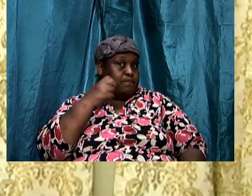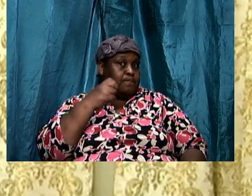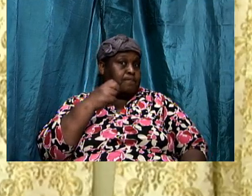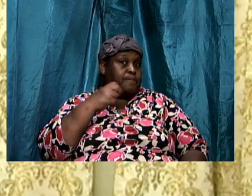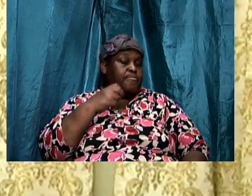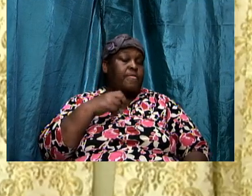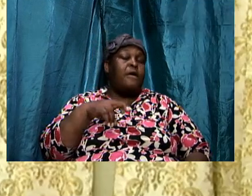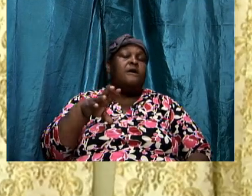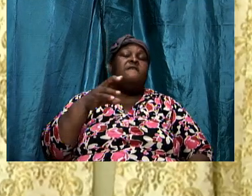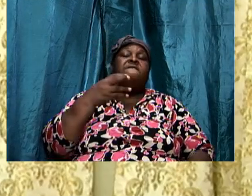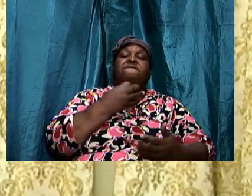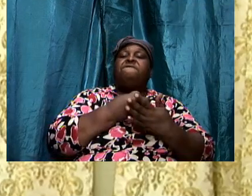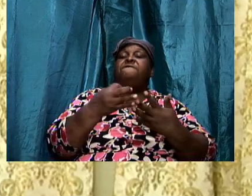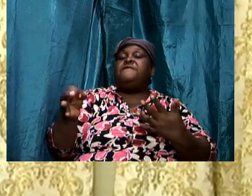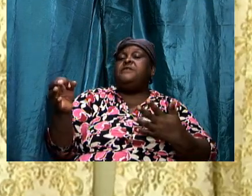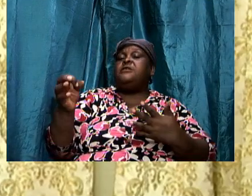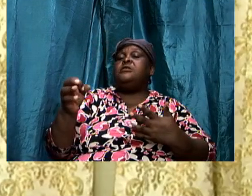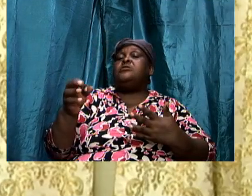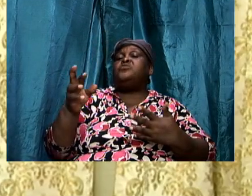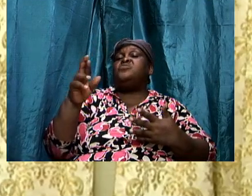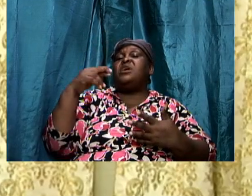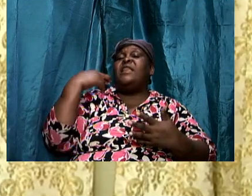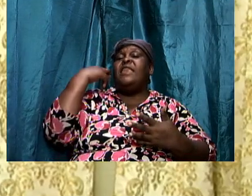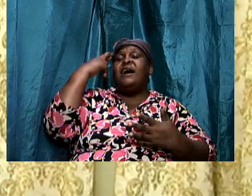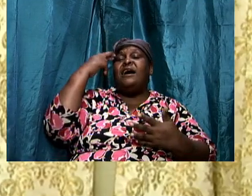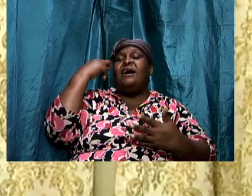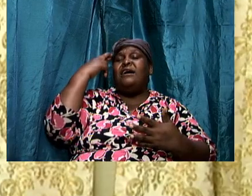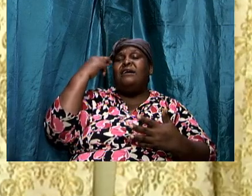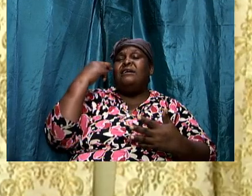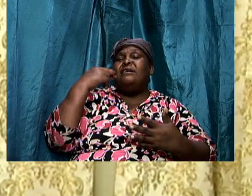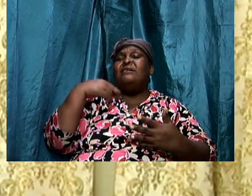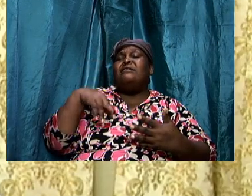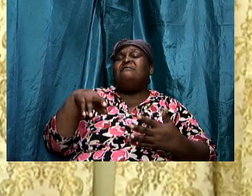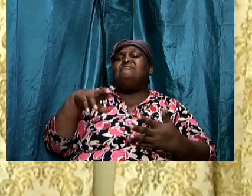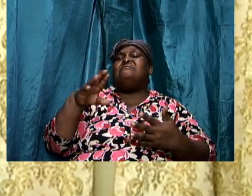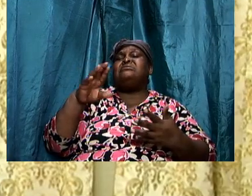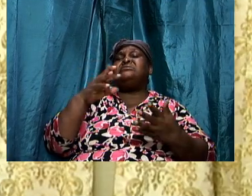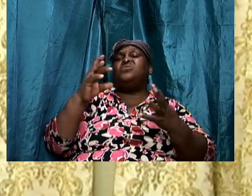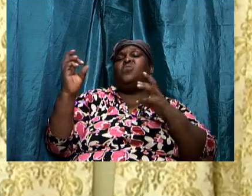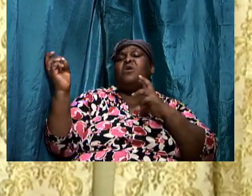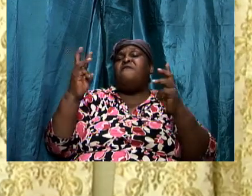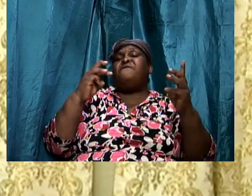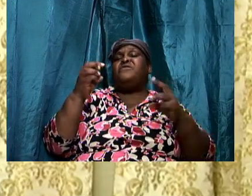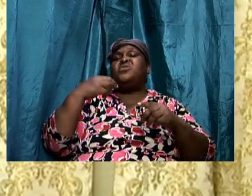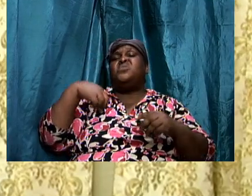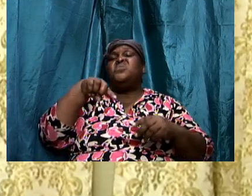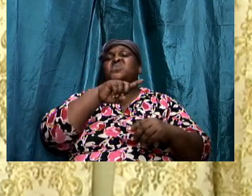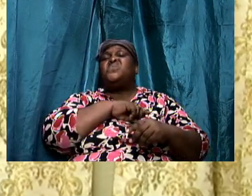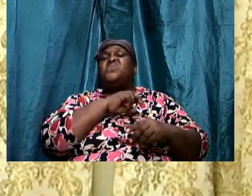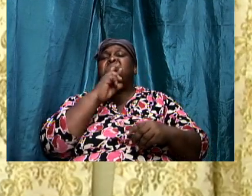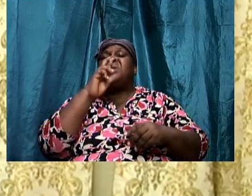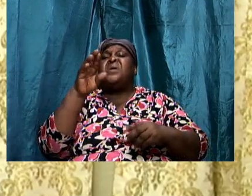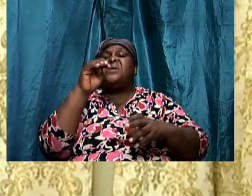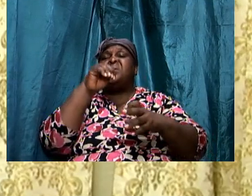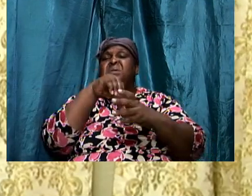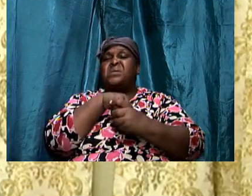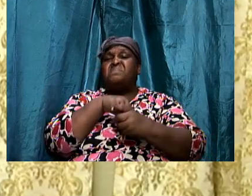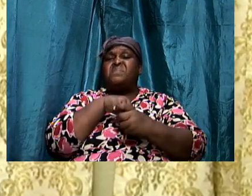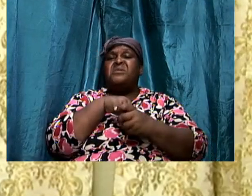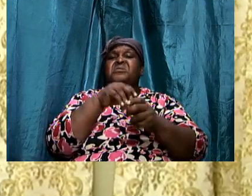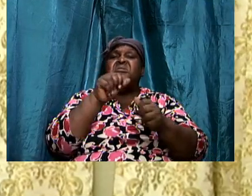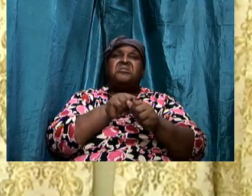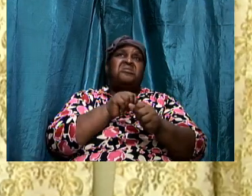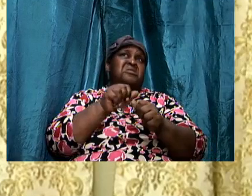seriousness of the warfare that we are in you might say pastor why every time you have to touch on this fornication